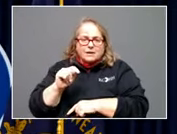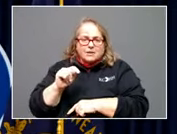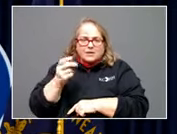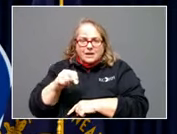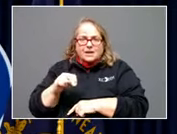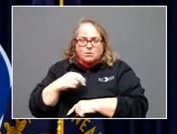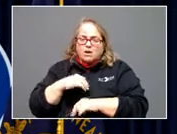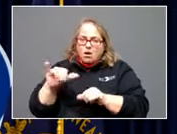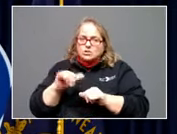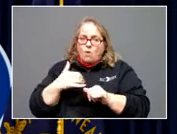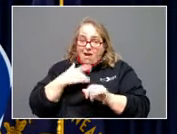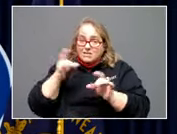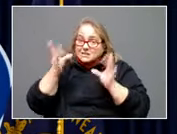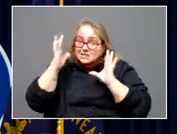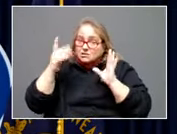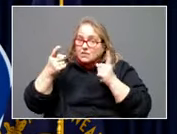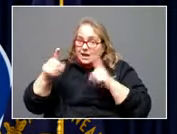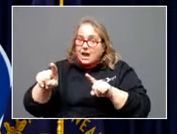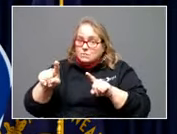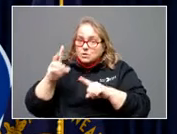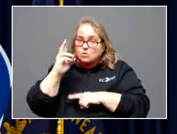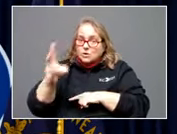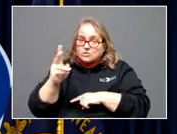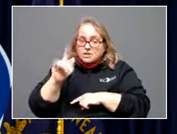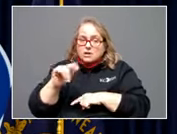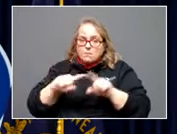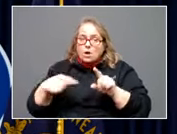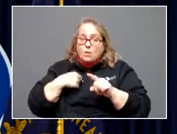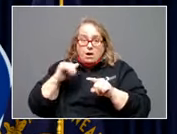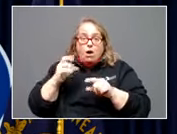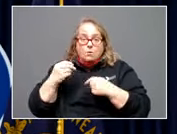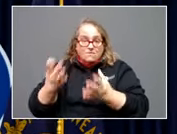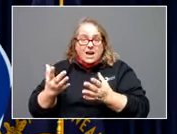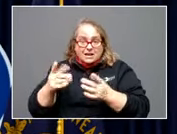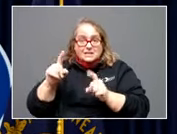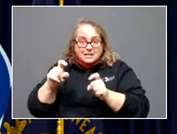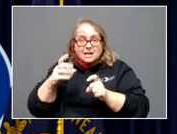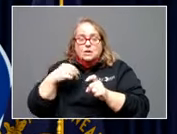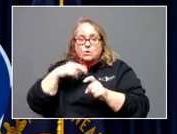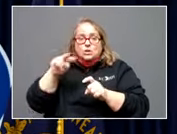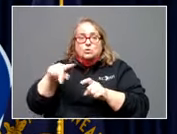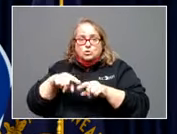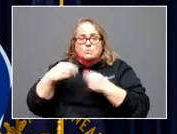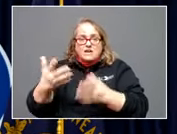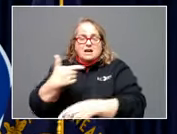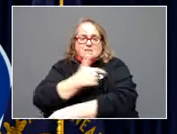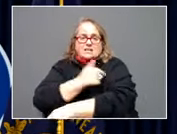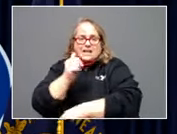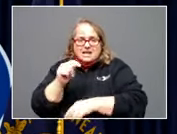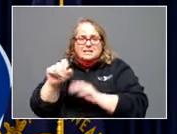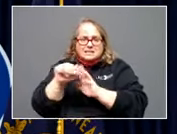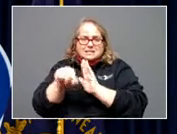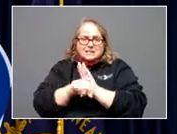this disaster that's occurred, though we are providing testing. And we're going to look at providing vaccinations at the state parks where these